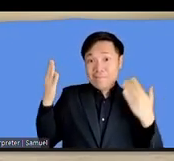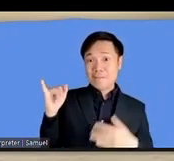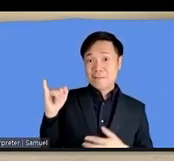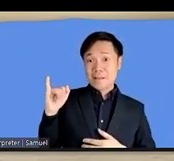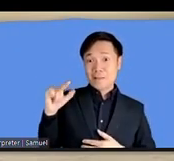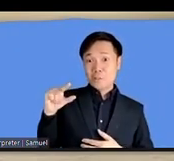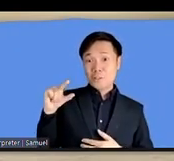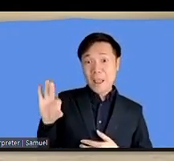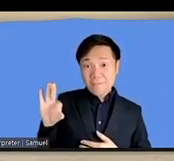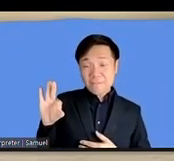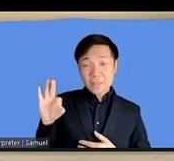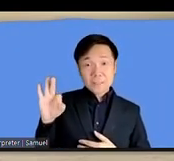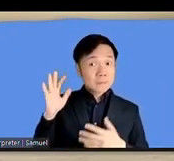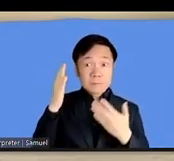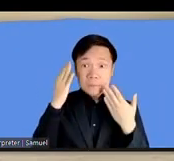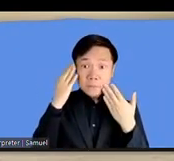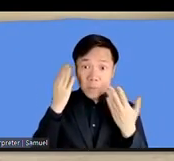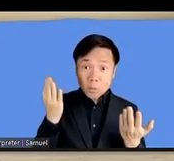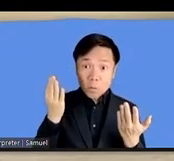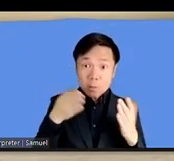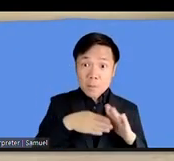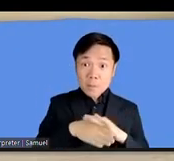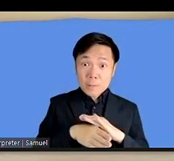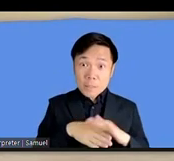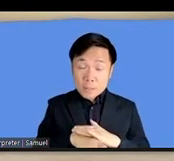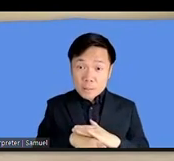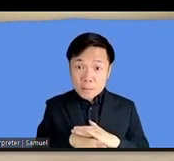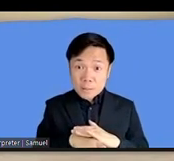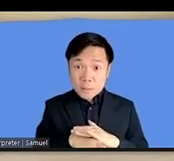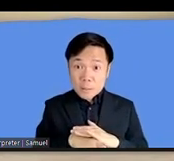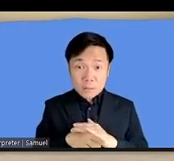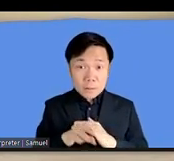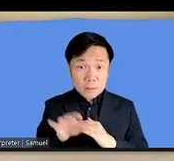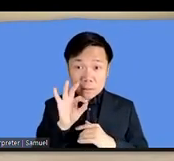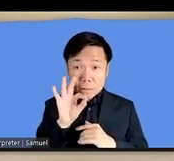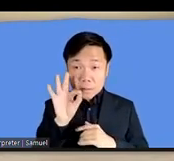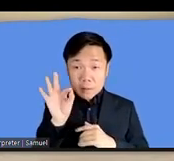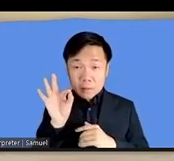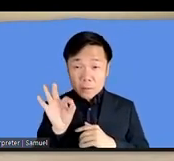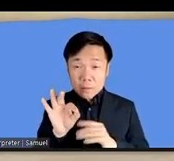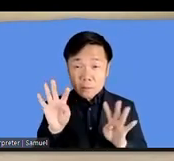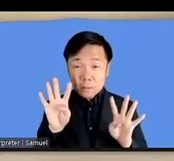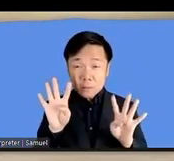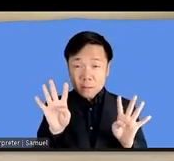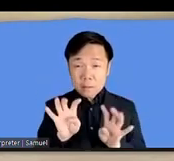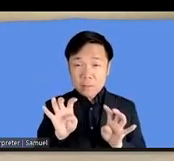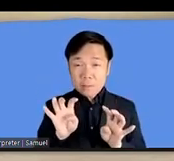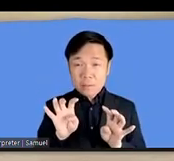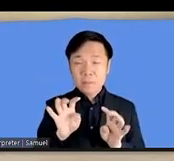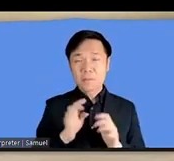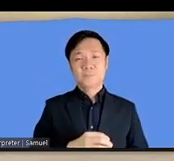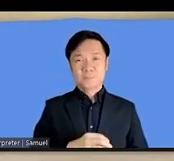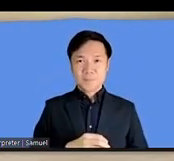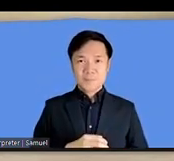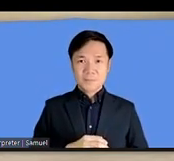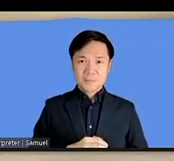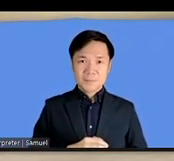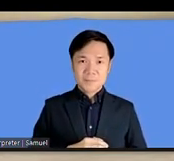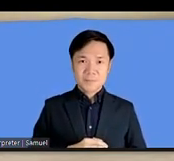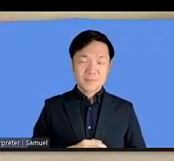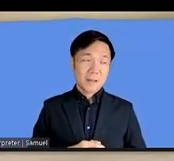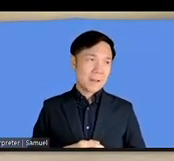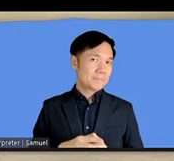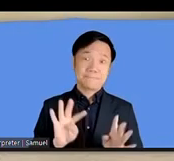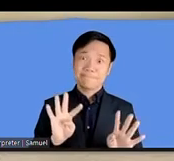accessibility standards, so, well, it would be, I would not say anything more about